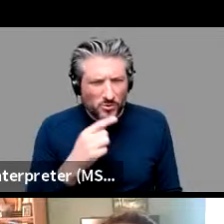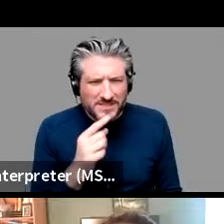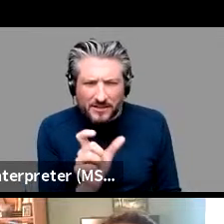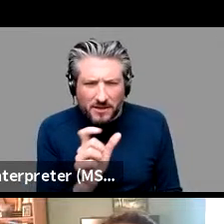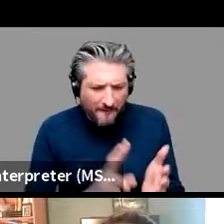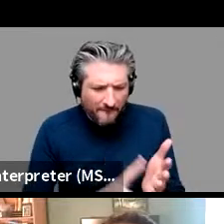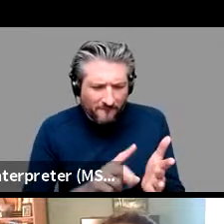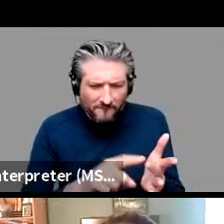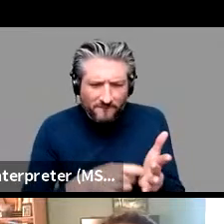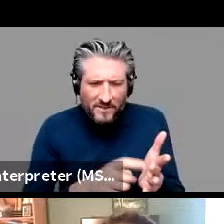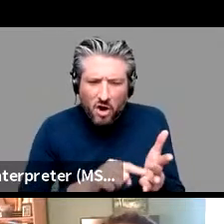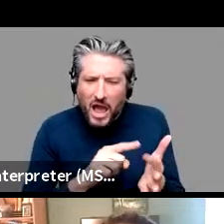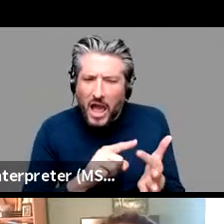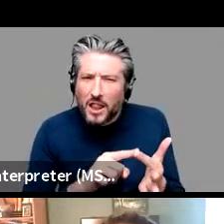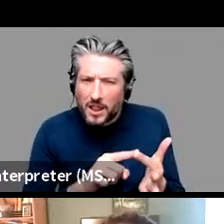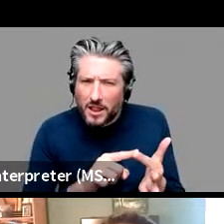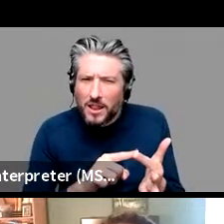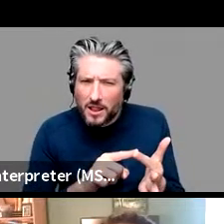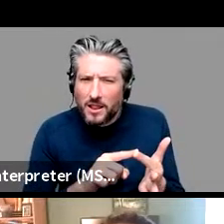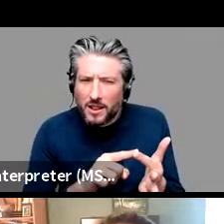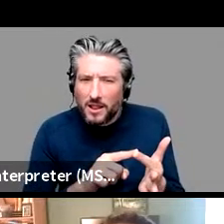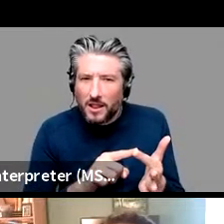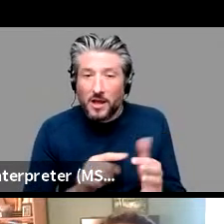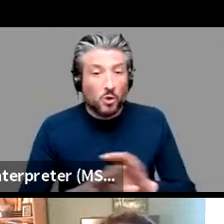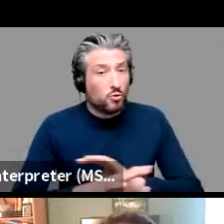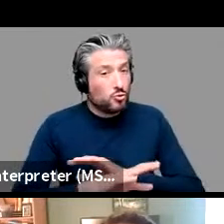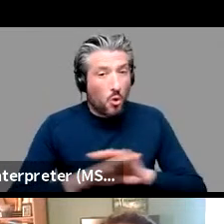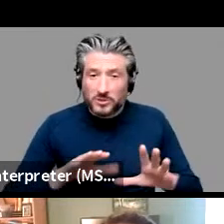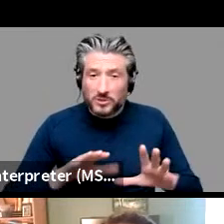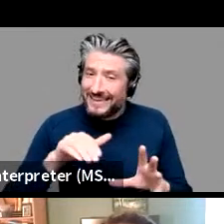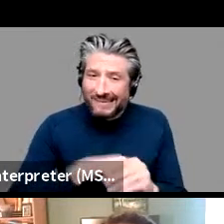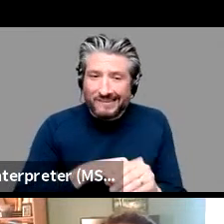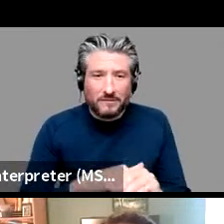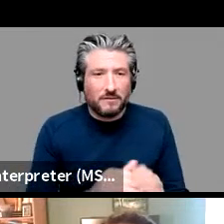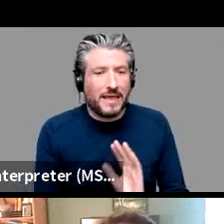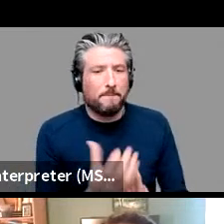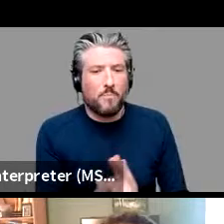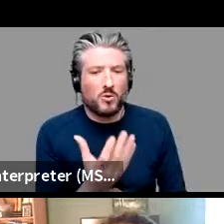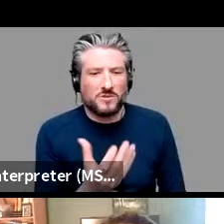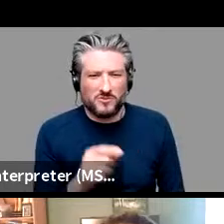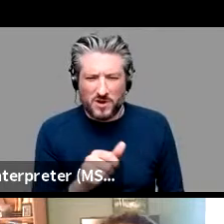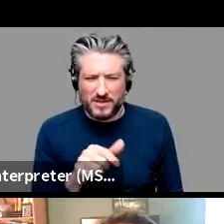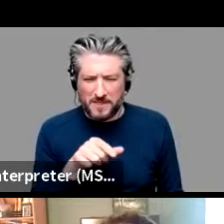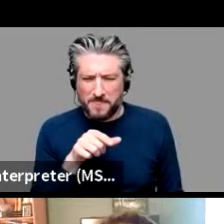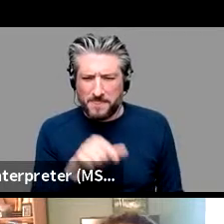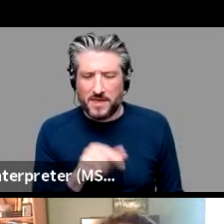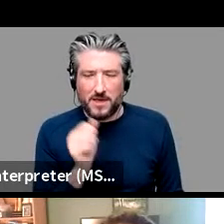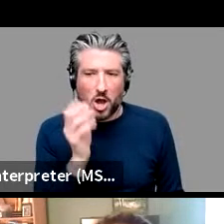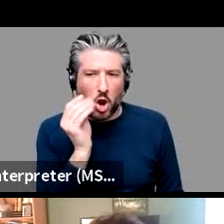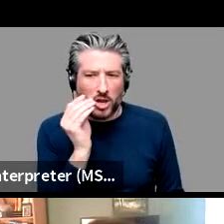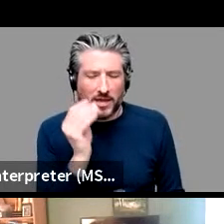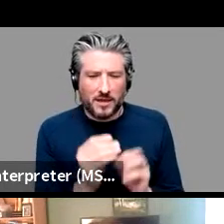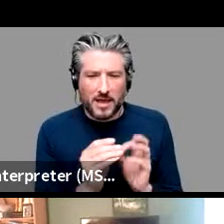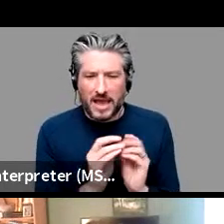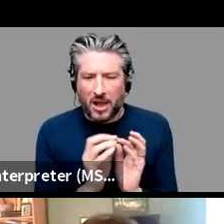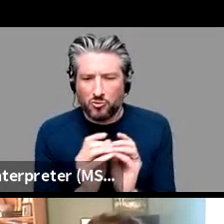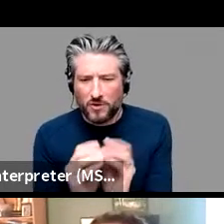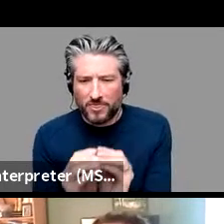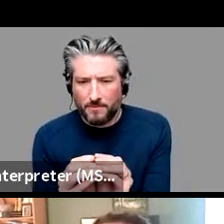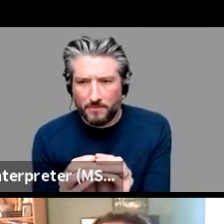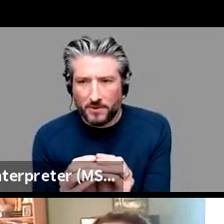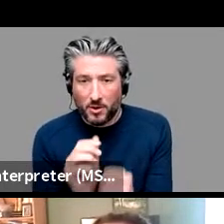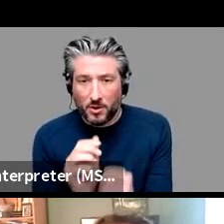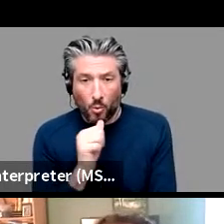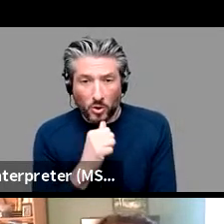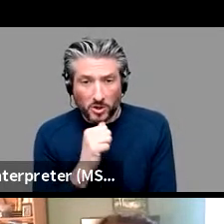were not in the input at all so did the learning algorithm learn you know it's just a word that wasn't in the input but there